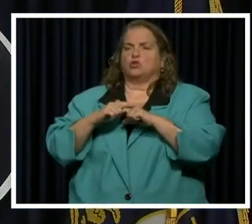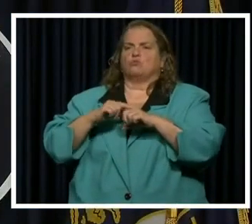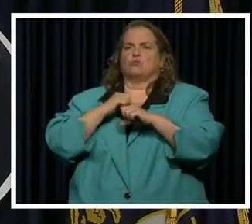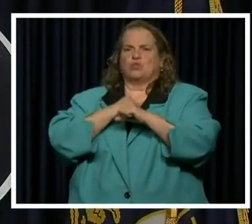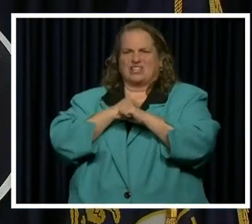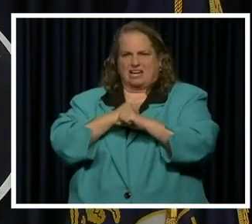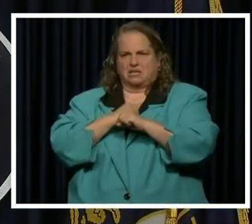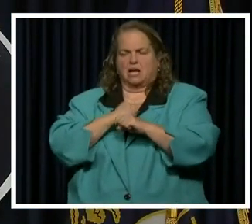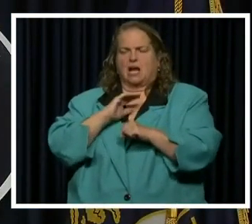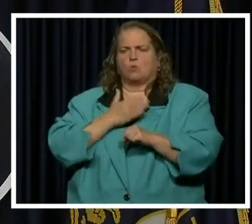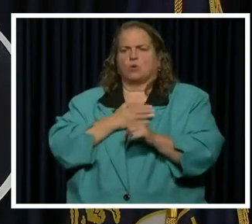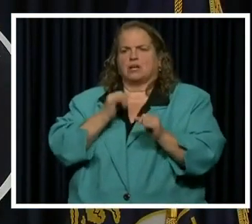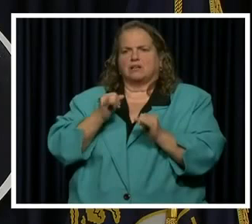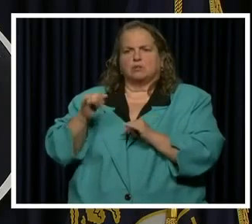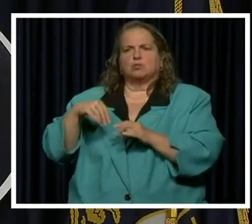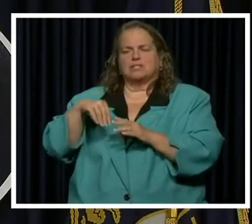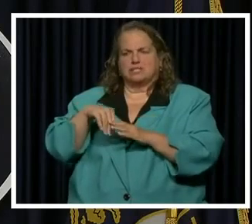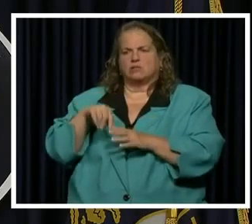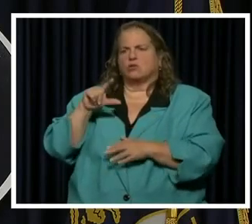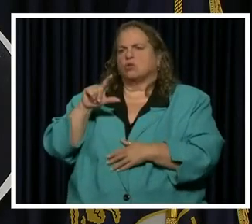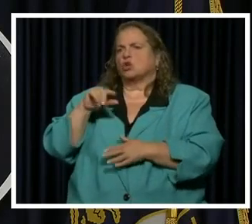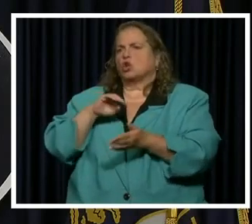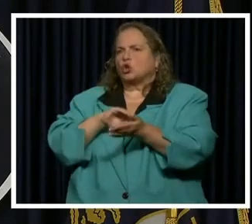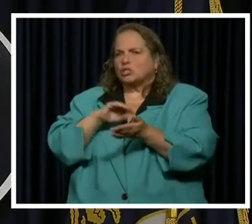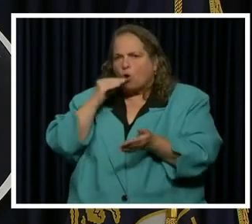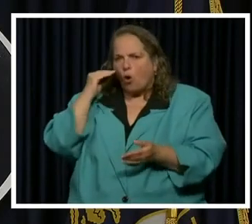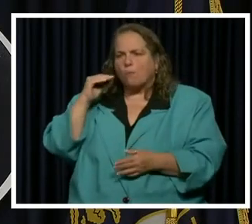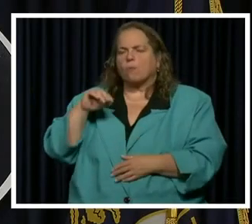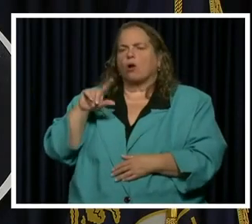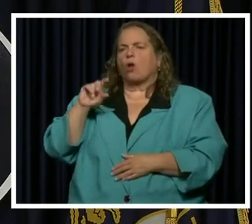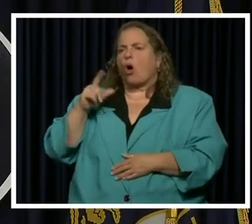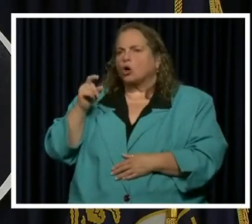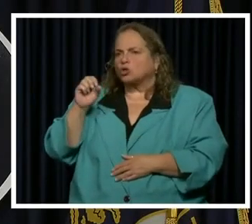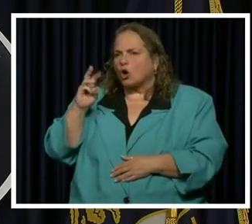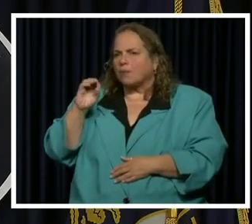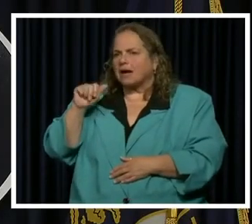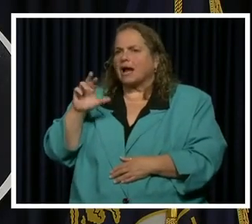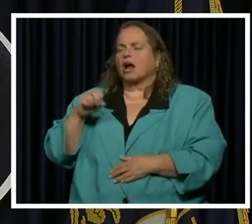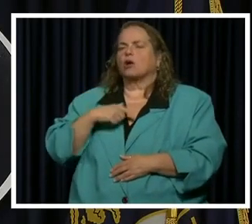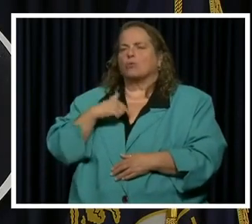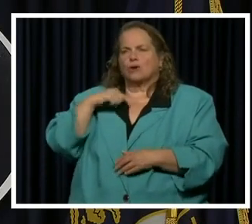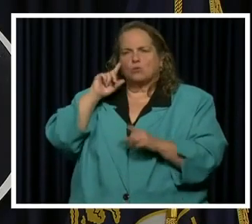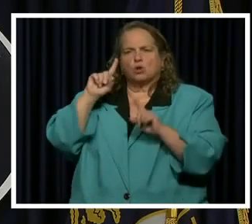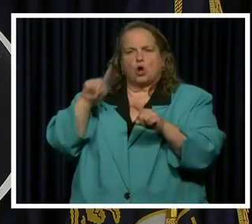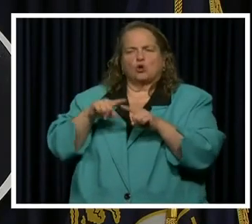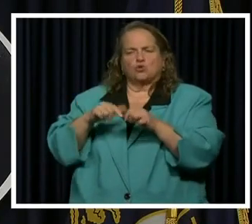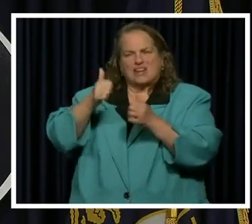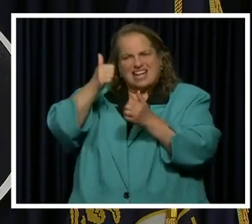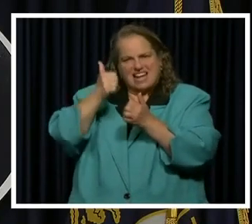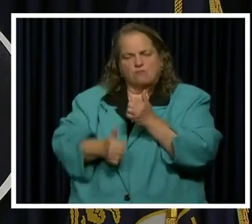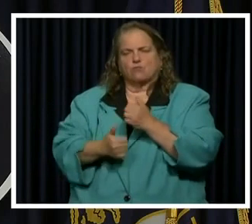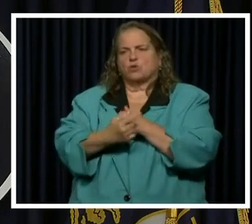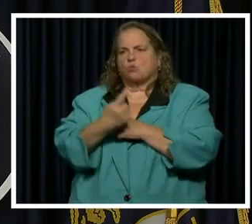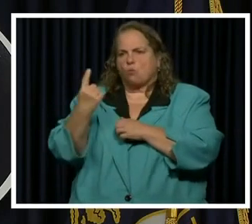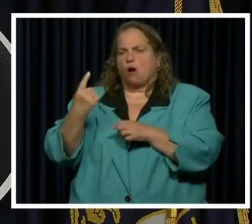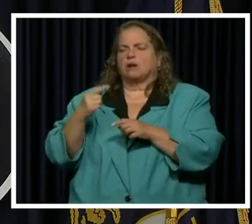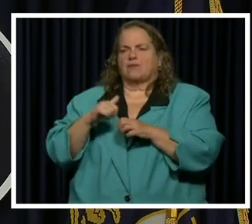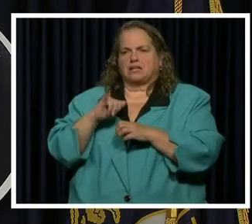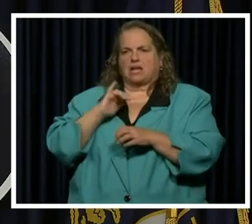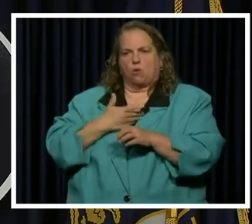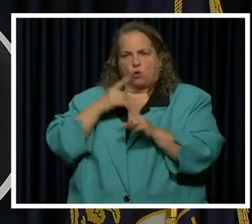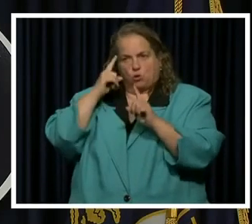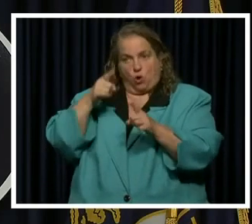our individuals that are in long term care. And we are going to make it to every single one of those facilities, which is our goal.